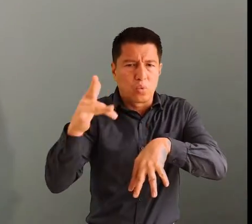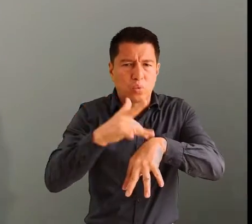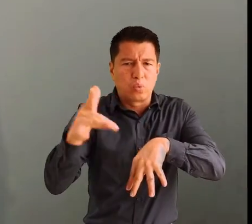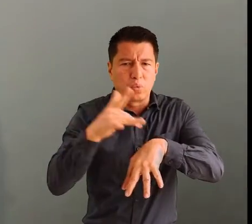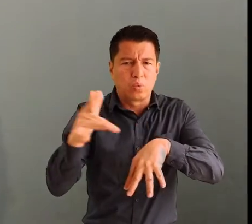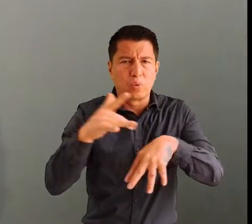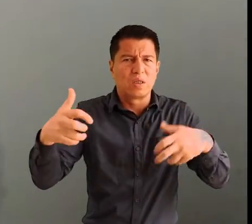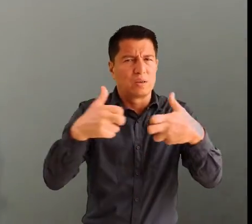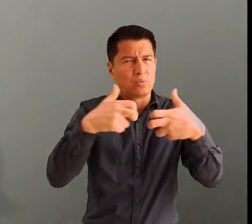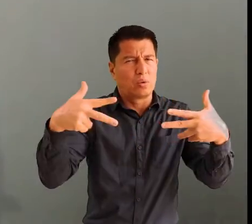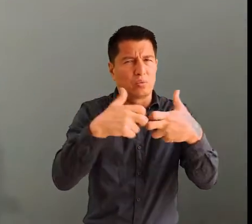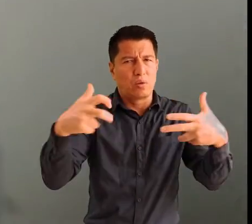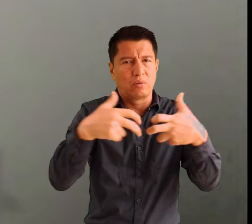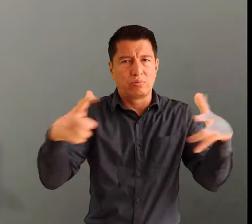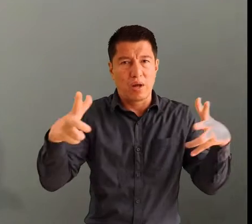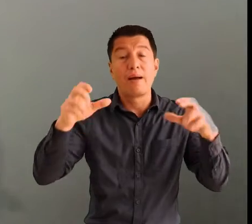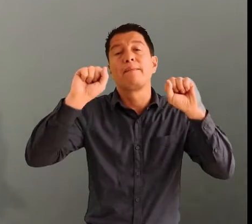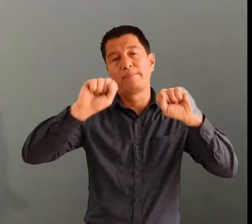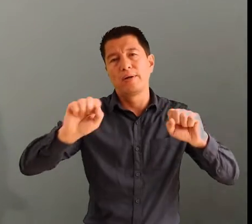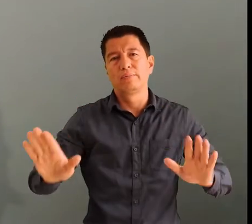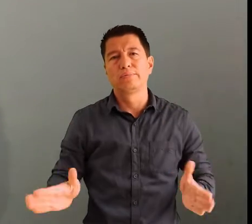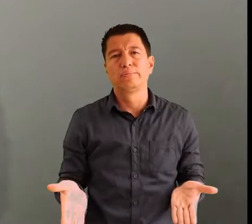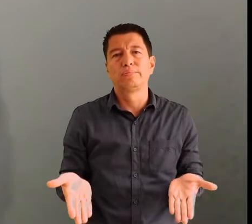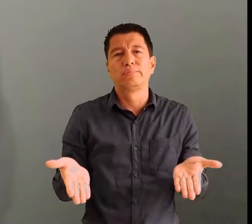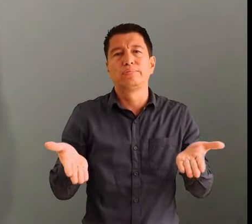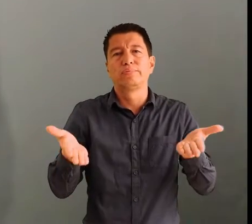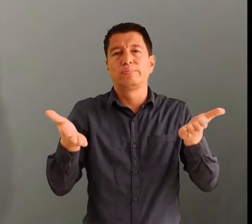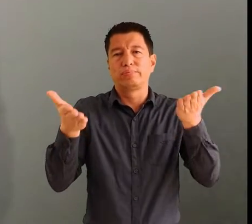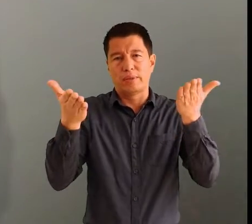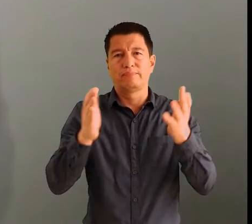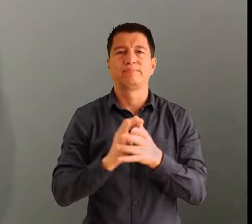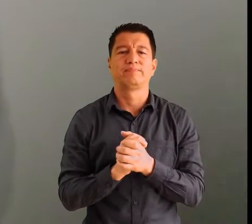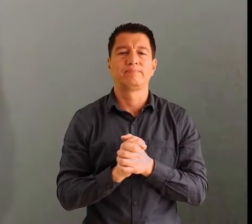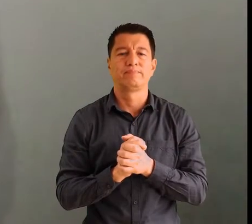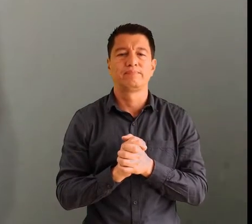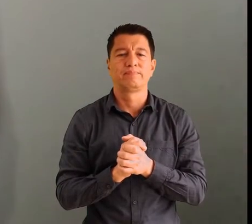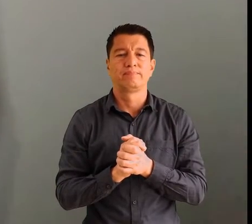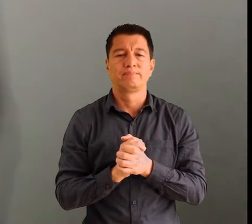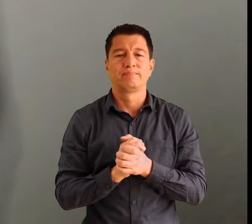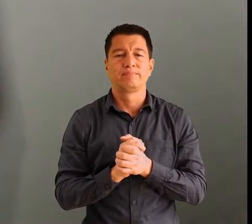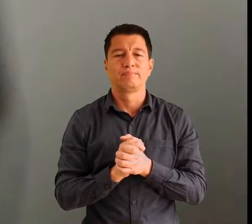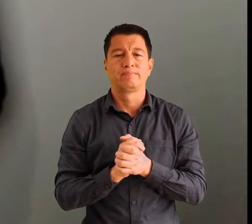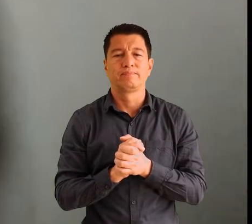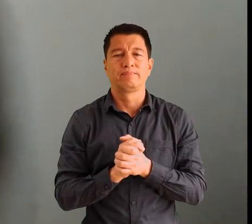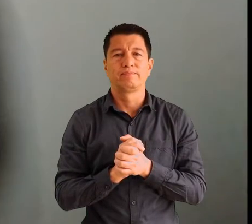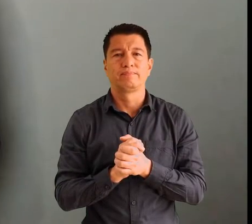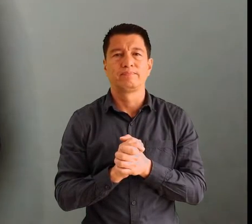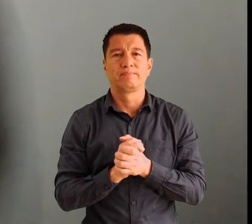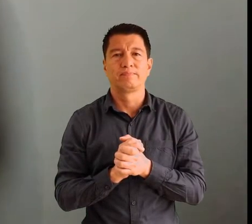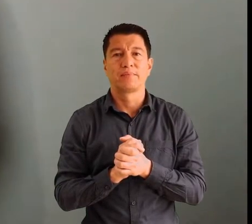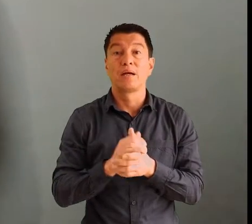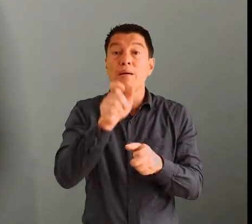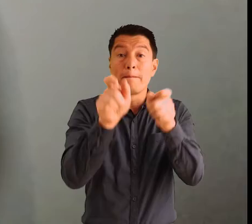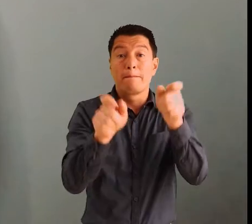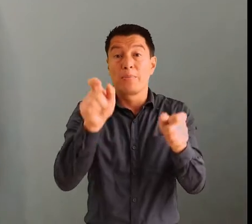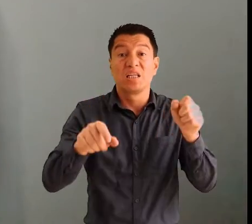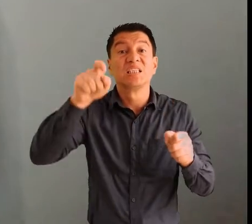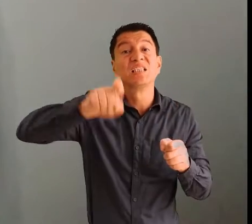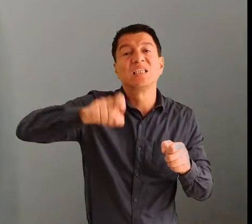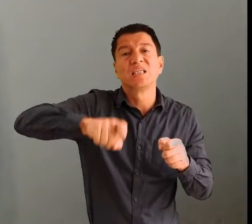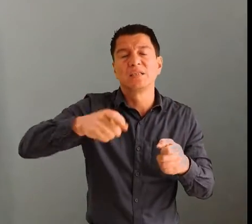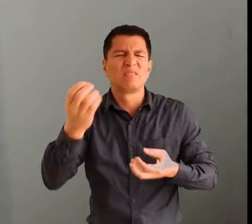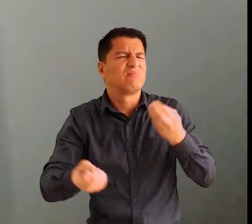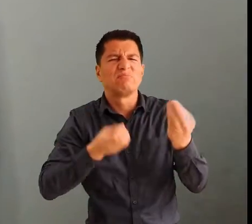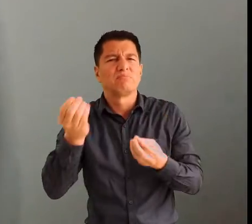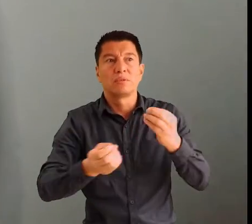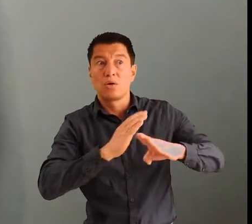involves a brief electric cath in the brain while the patient is under anesthesia. Also, there are